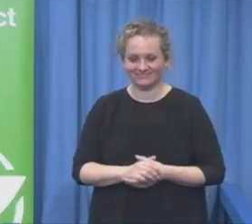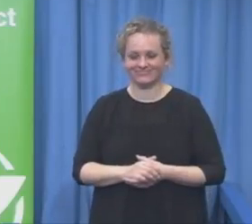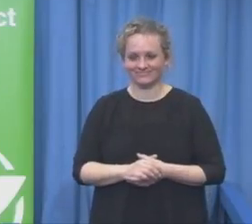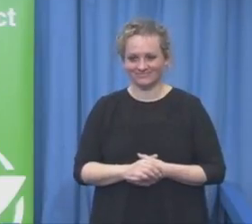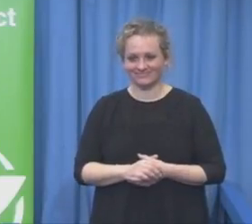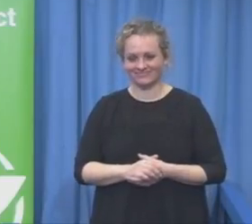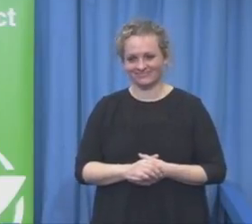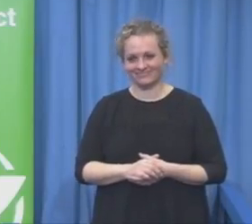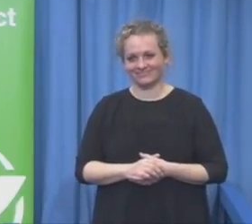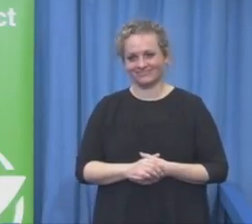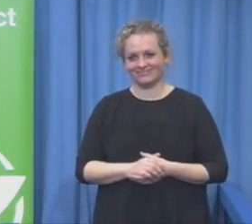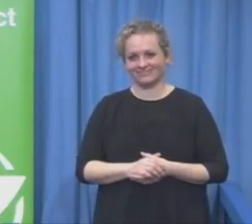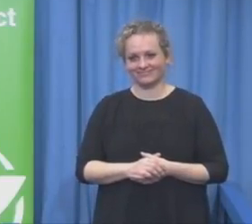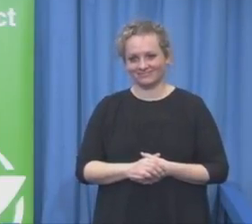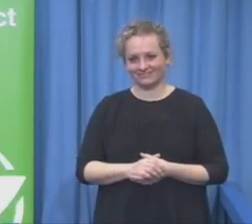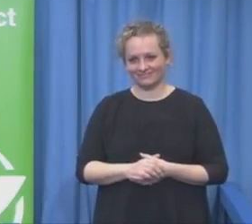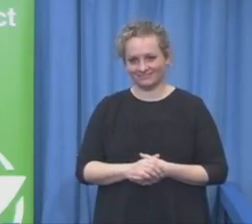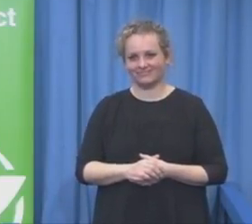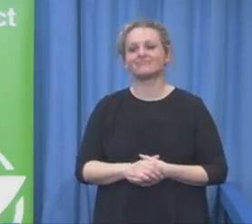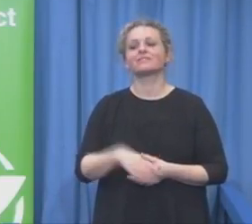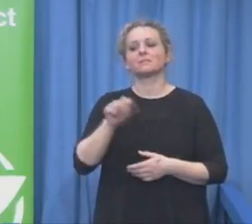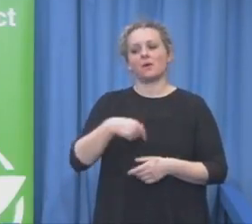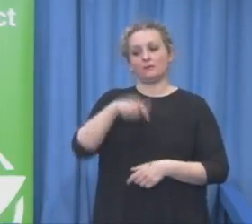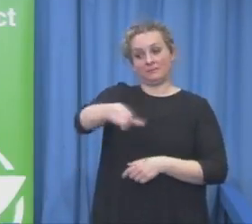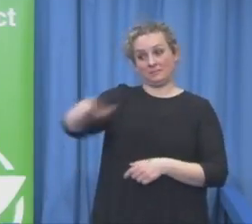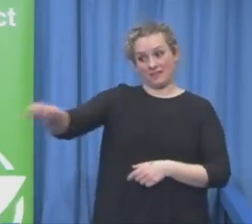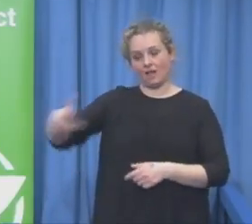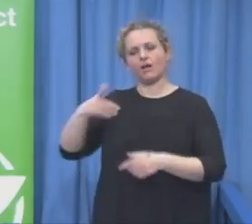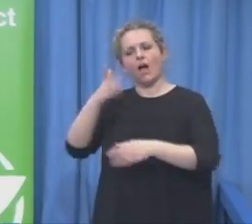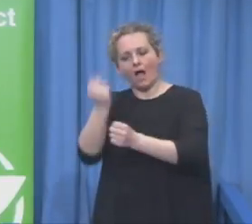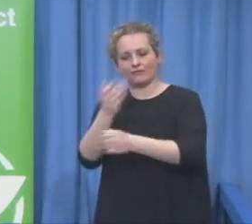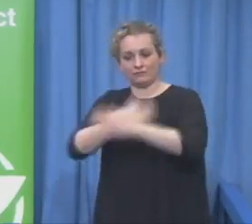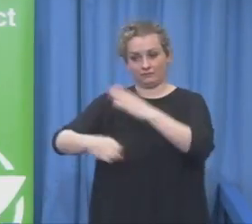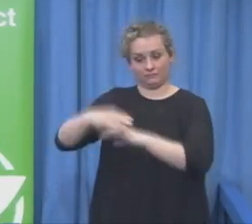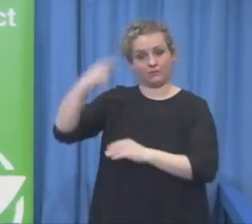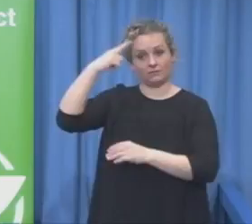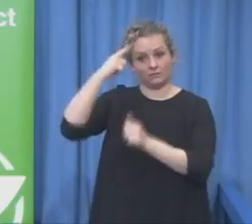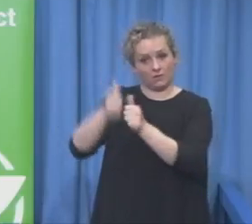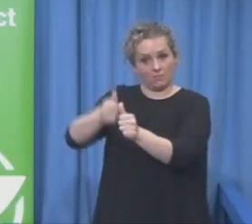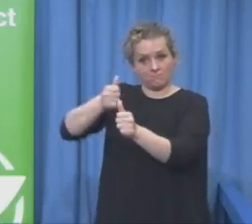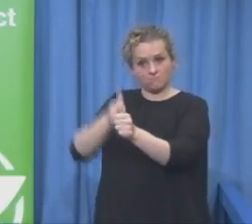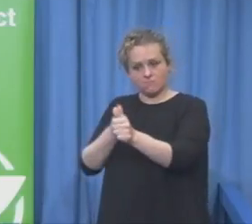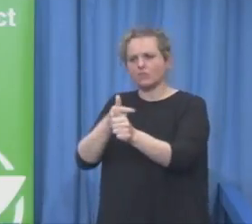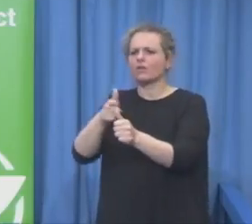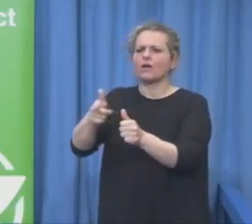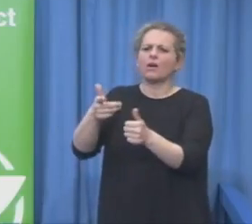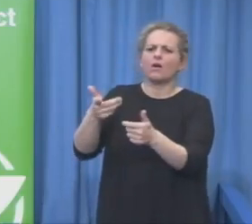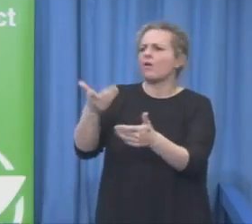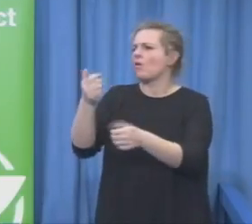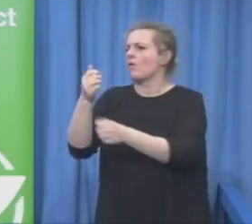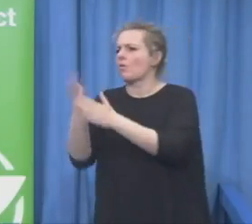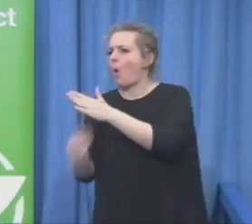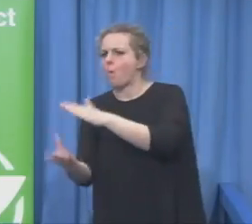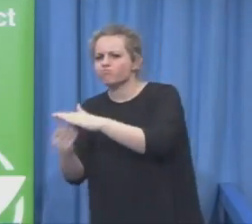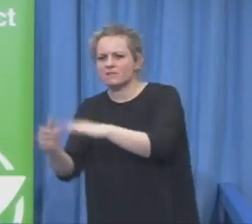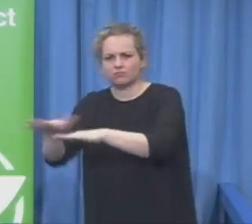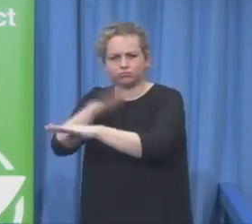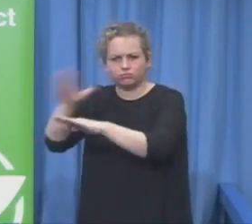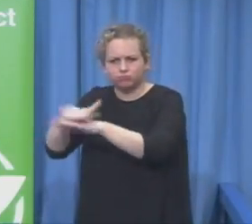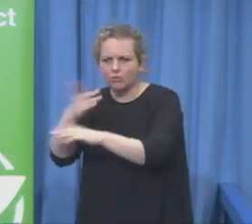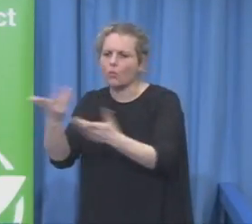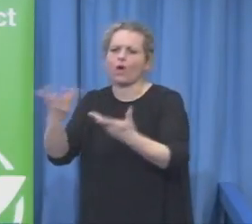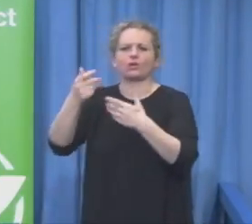announced in the newspapers. So, we have to go to the companies and we have to create with them in cooperation these